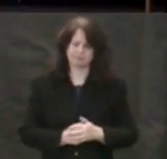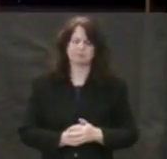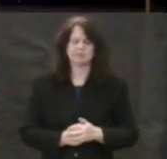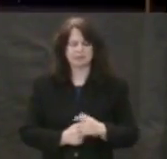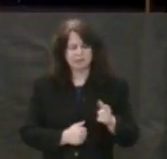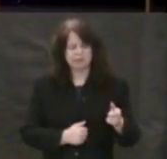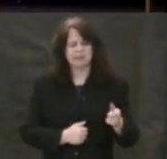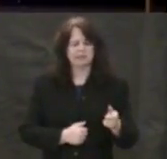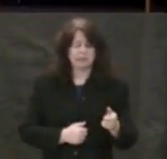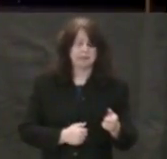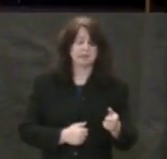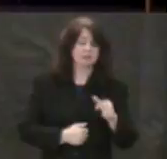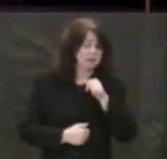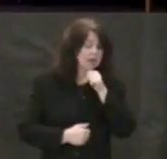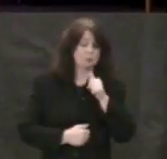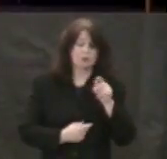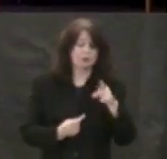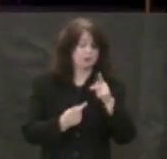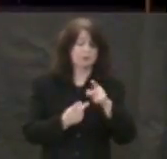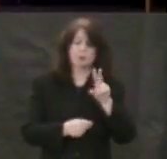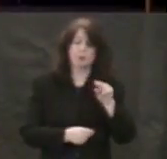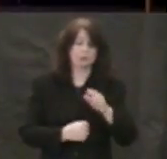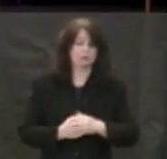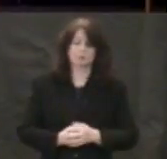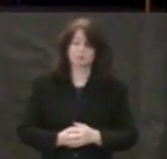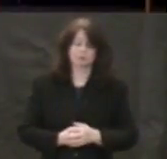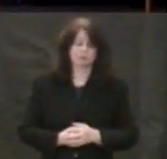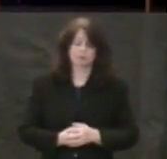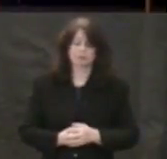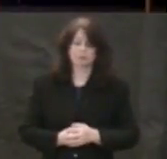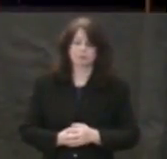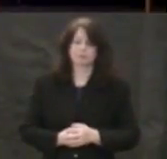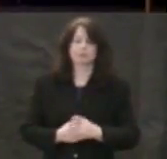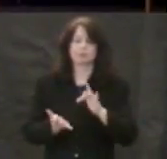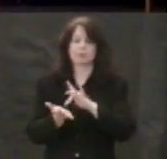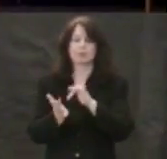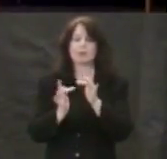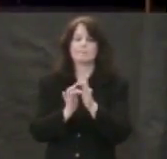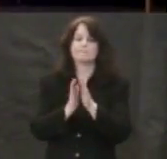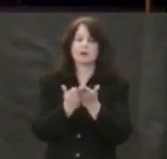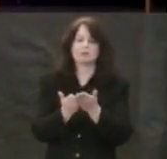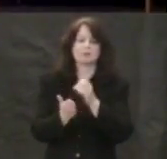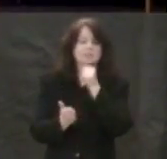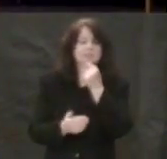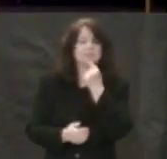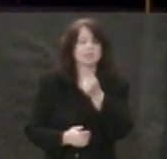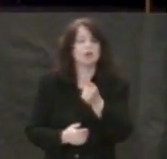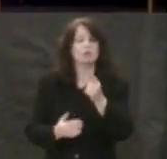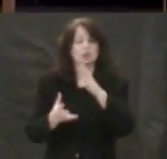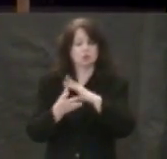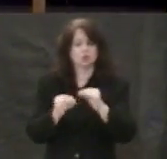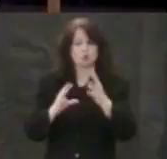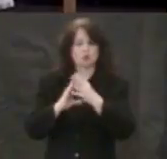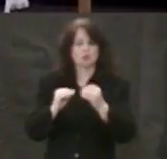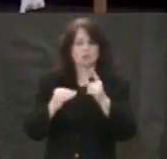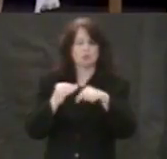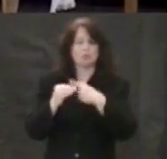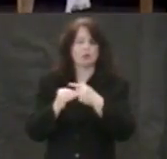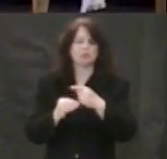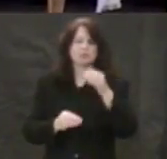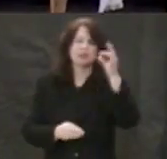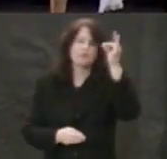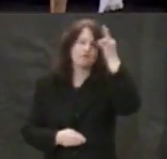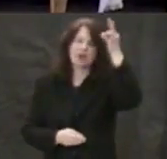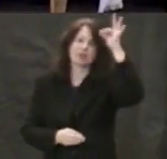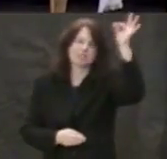faults and cracks. The Bible doesn't tell stories of fairy tales